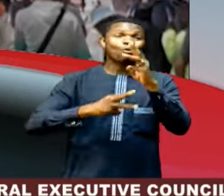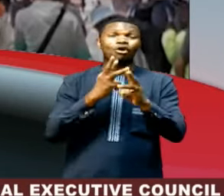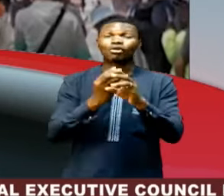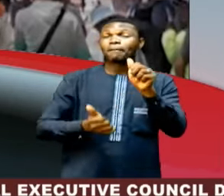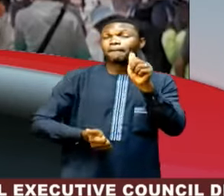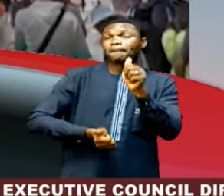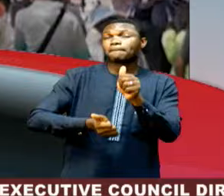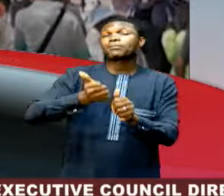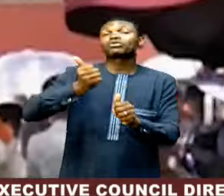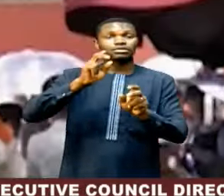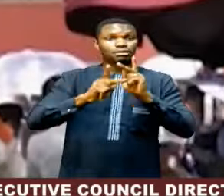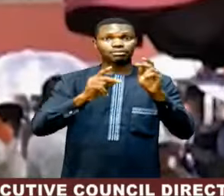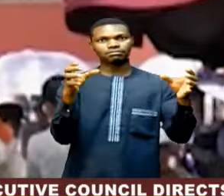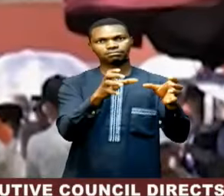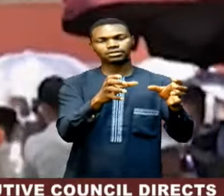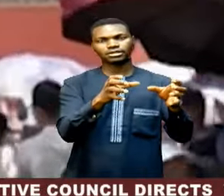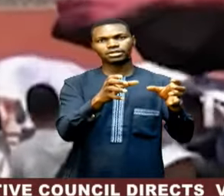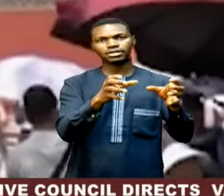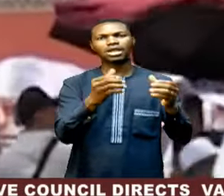one more time.